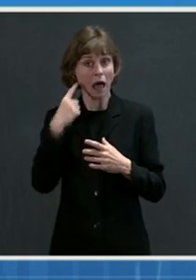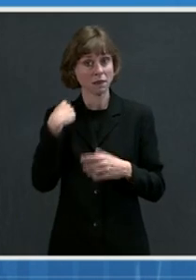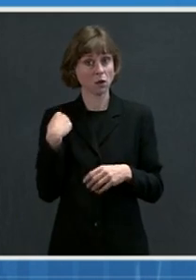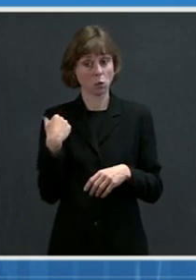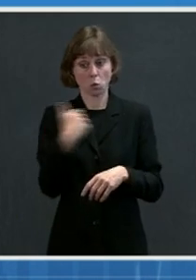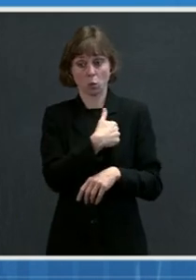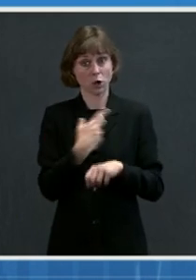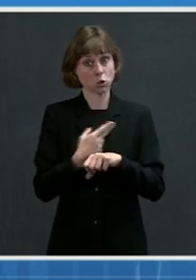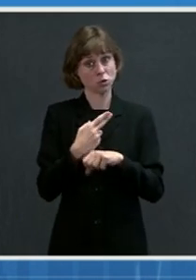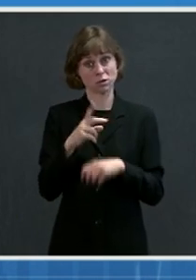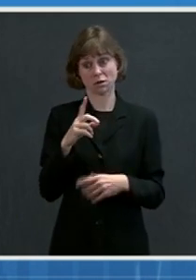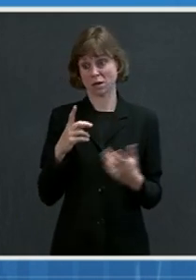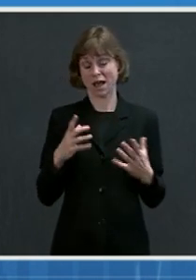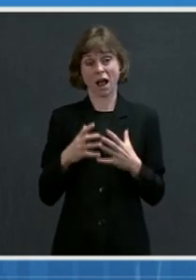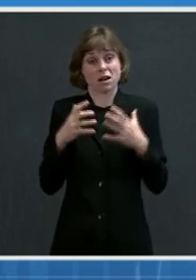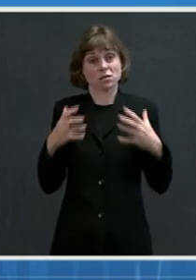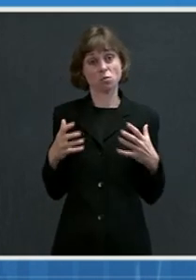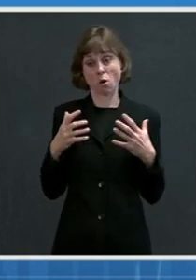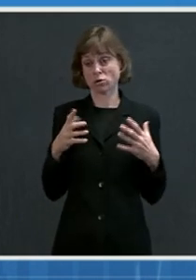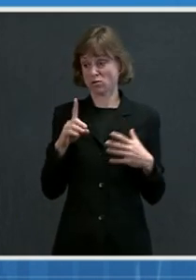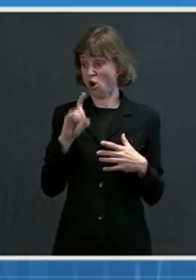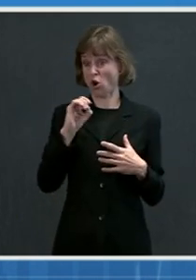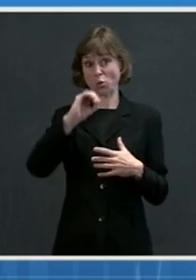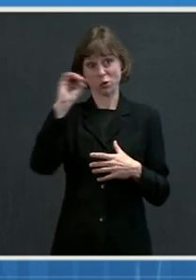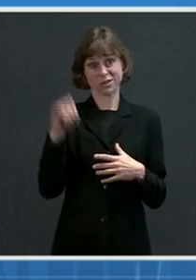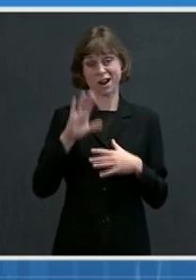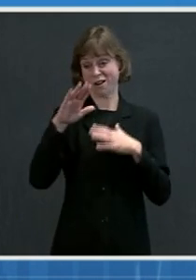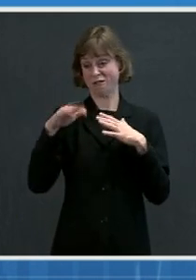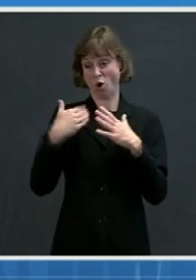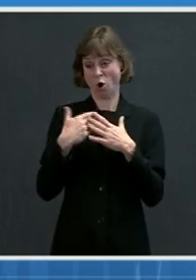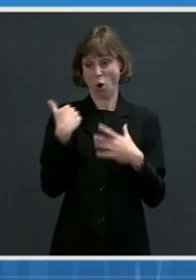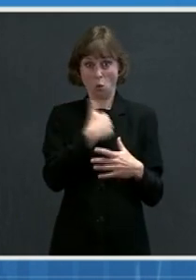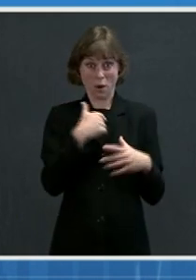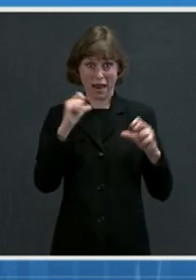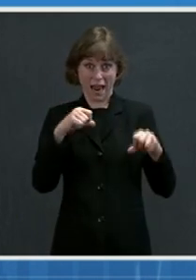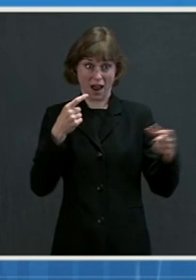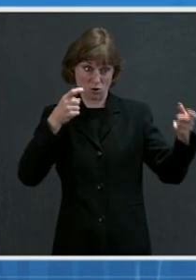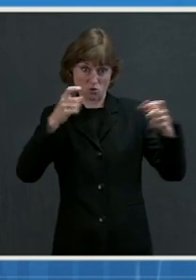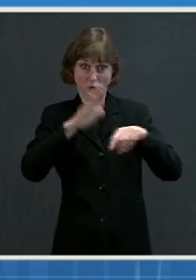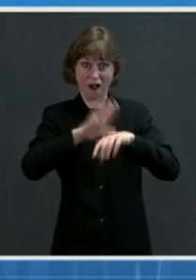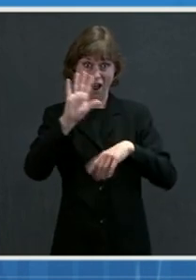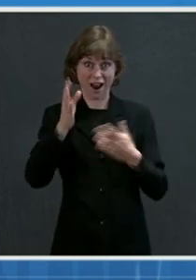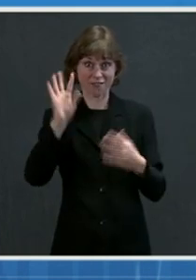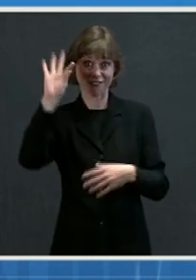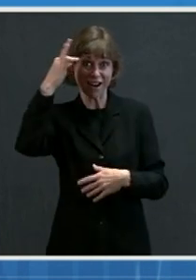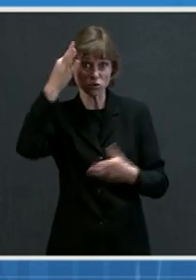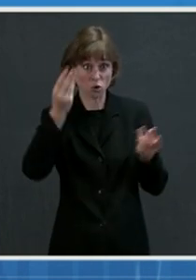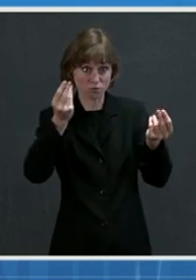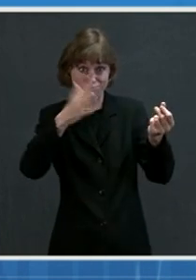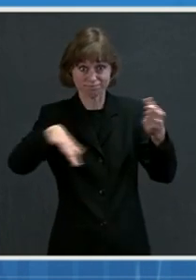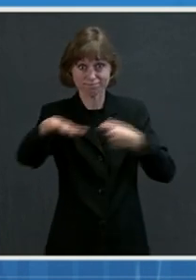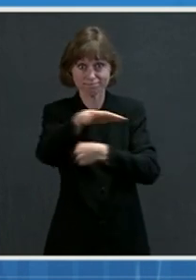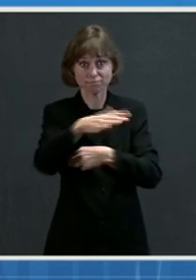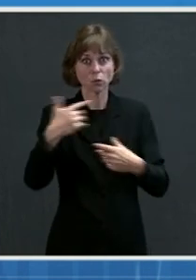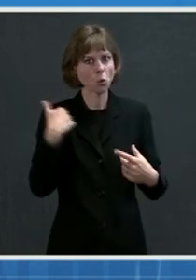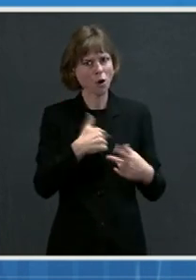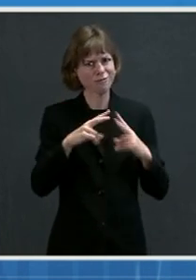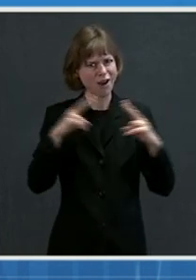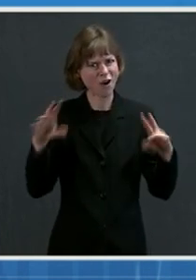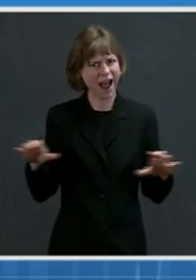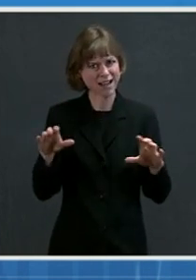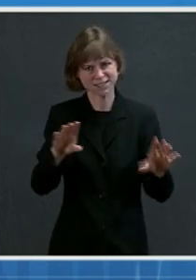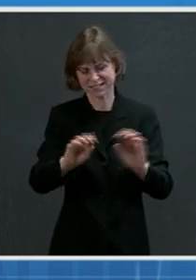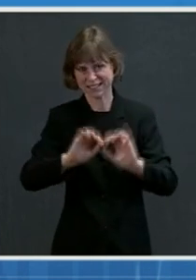full extent of all of the areas where we have federal control, and we are actively, actively being very, very clear